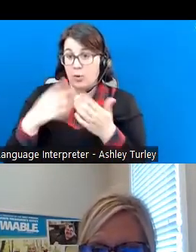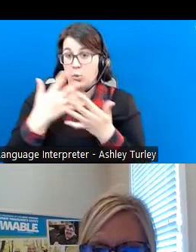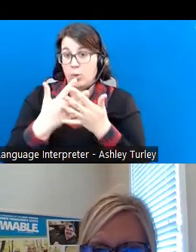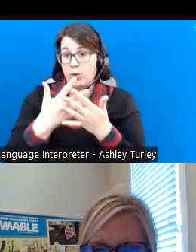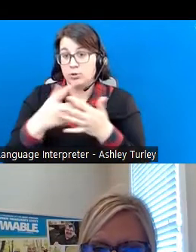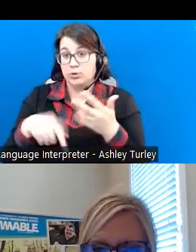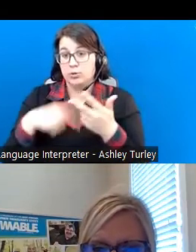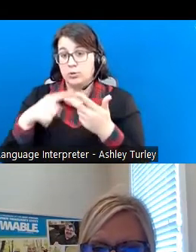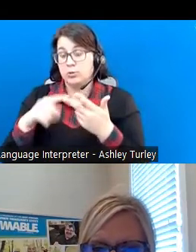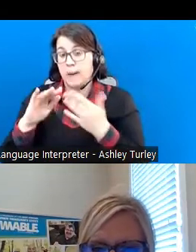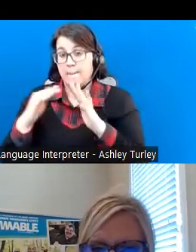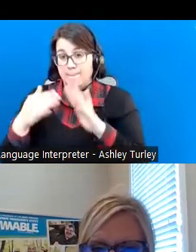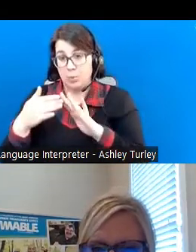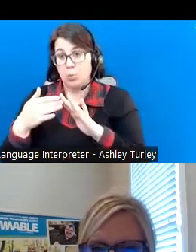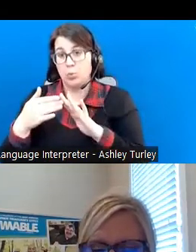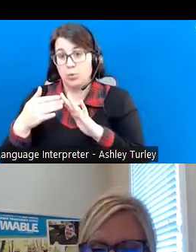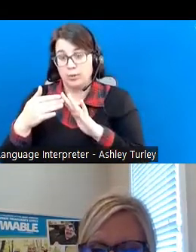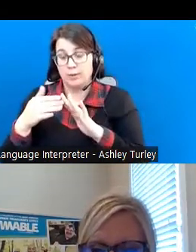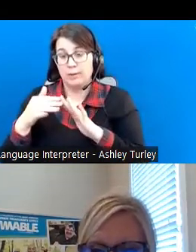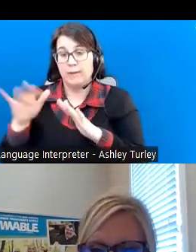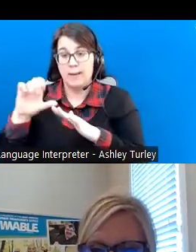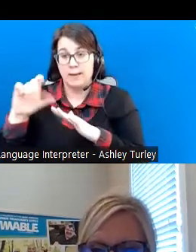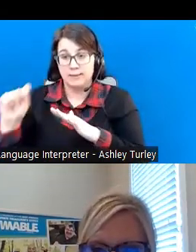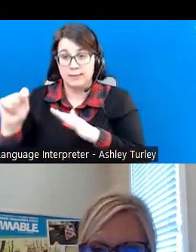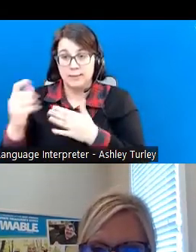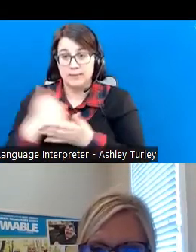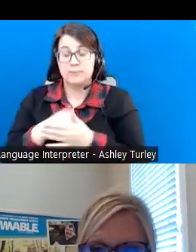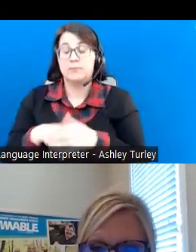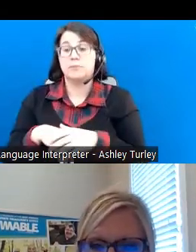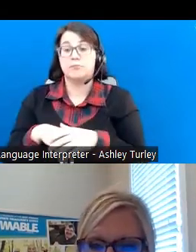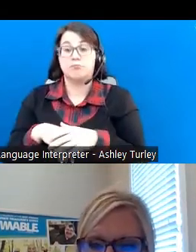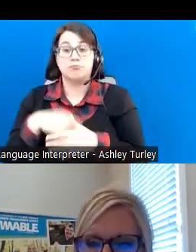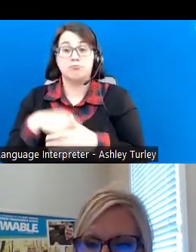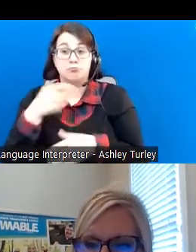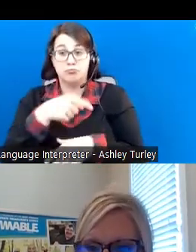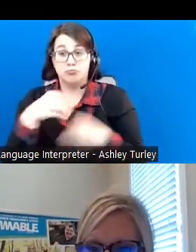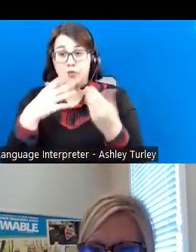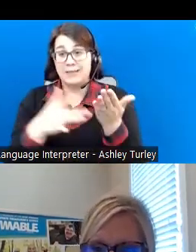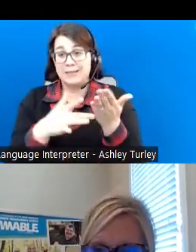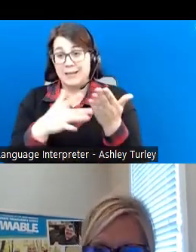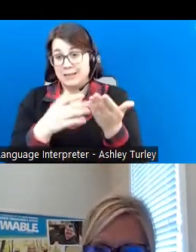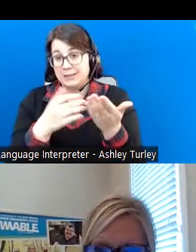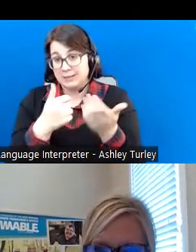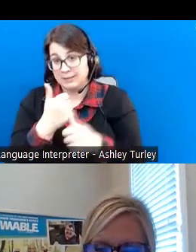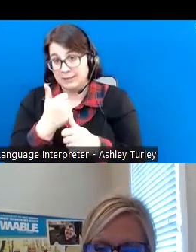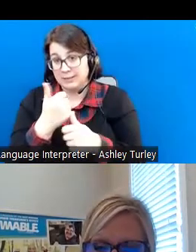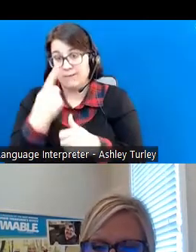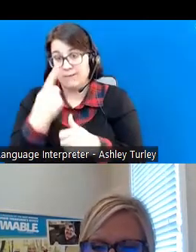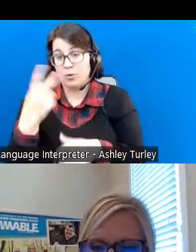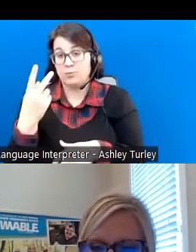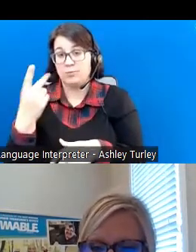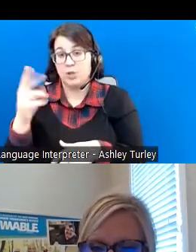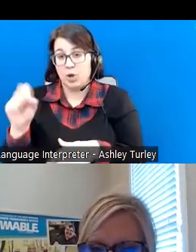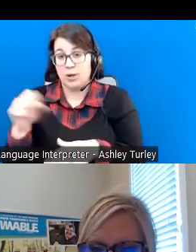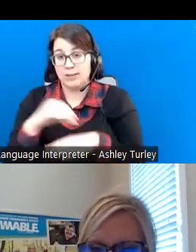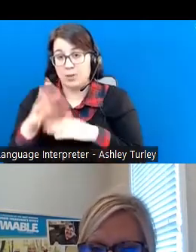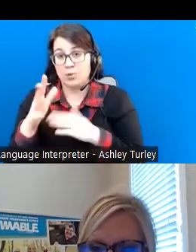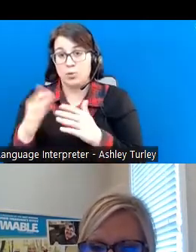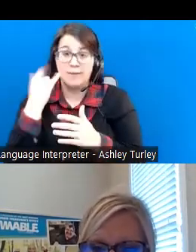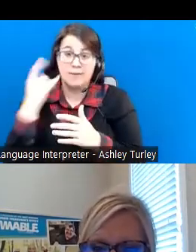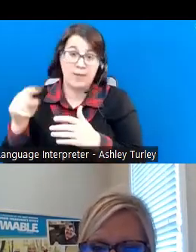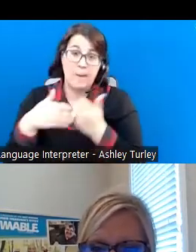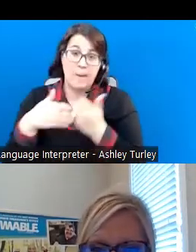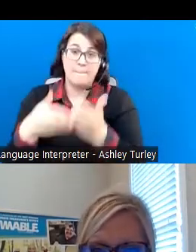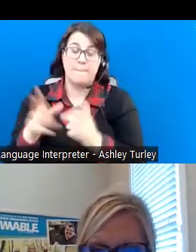and community assets. Richard provides technical assistance to vocational rehabilitation counselors who are helping individuals